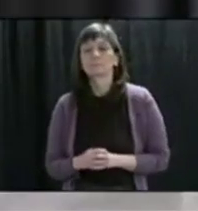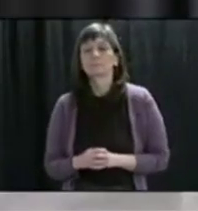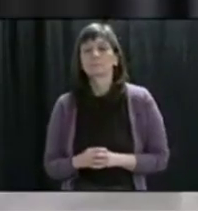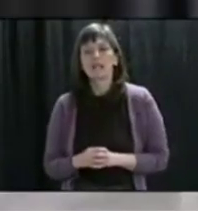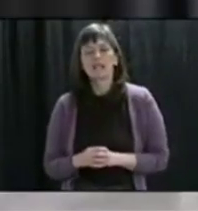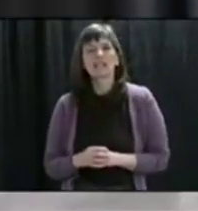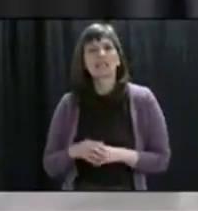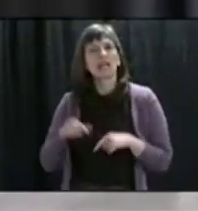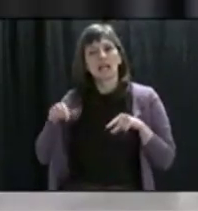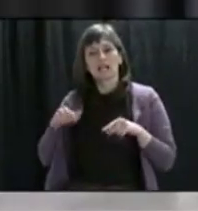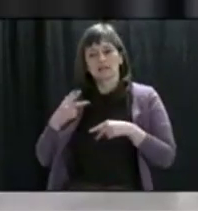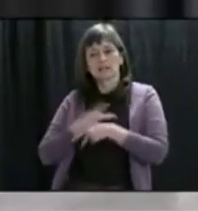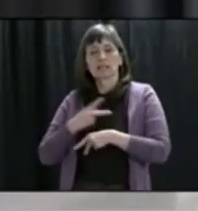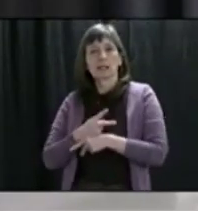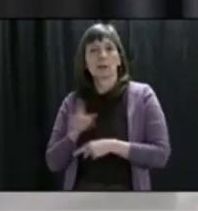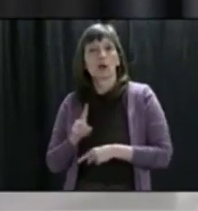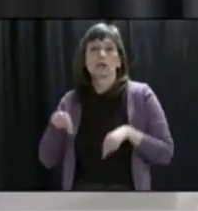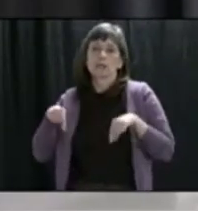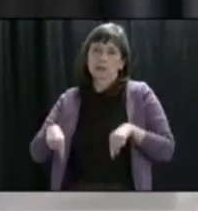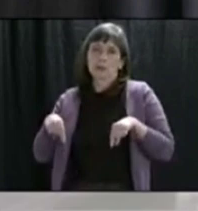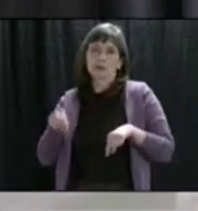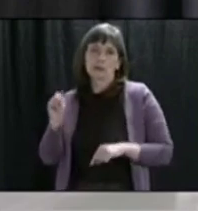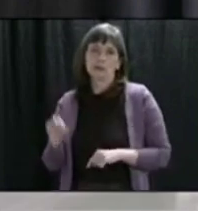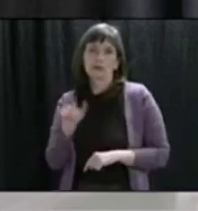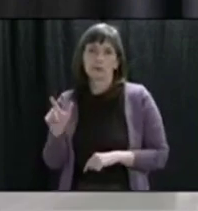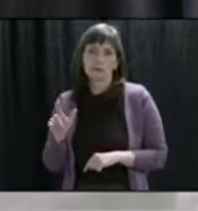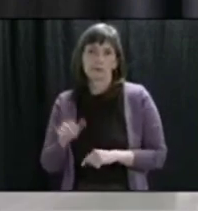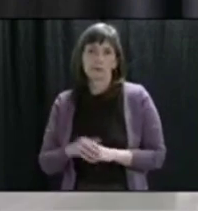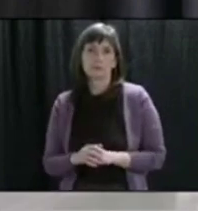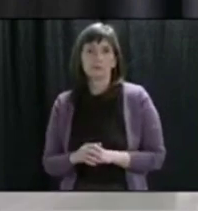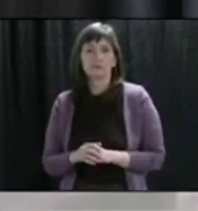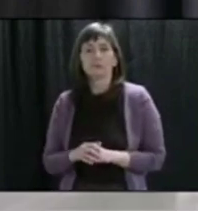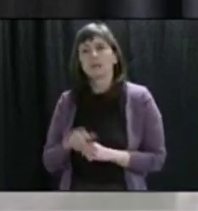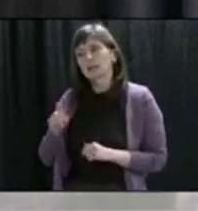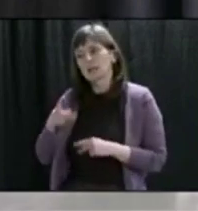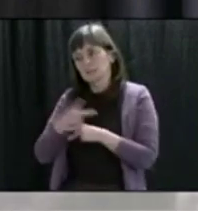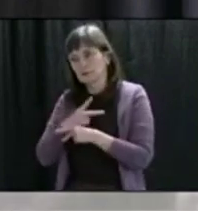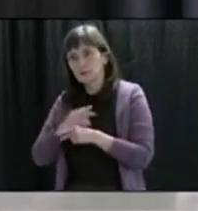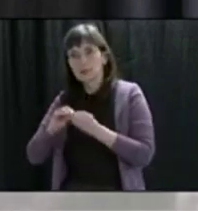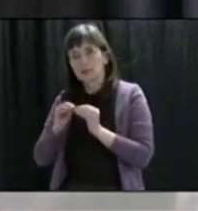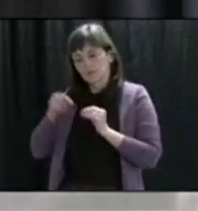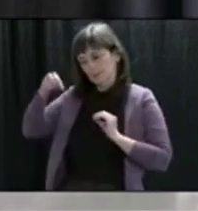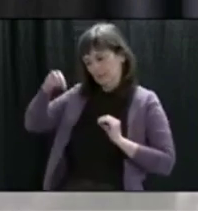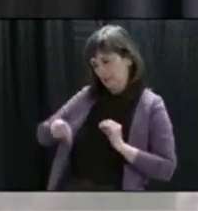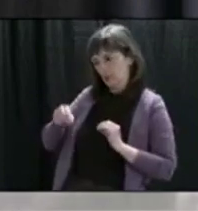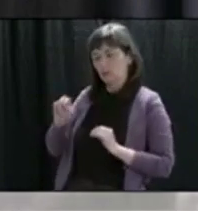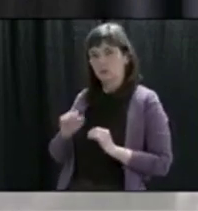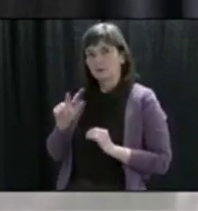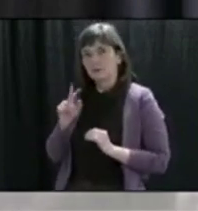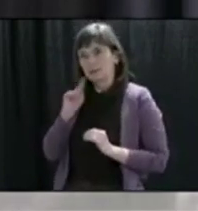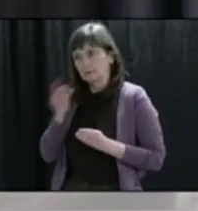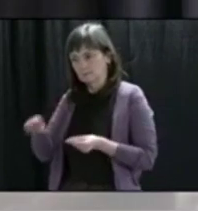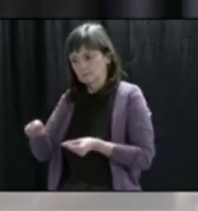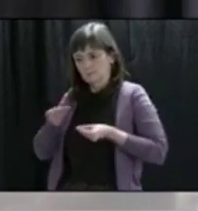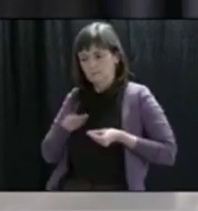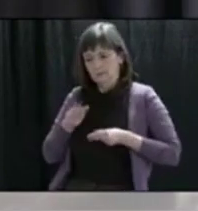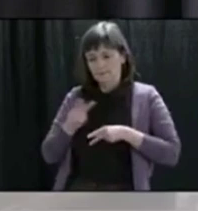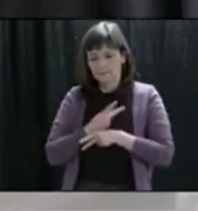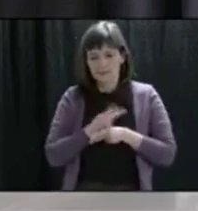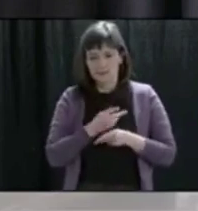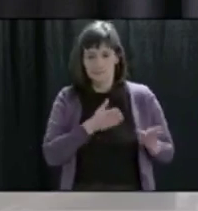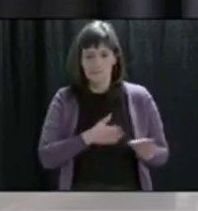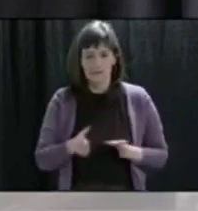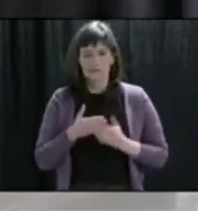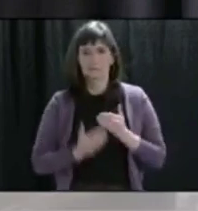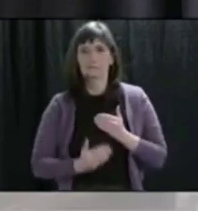homegrown. They were designed to help us, to help the Department and the Regional Health Authorities over the next 30 days to